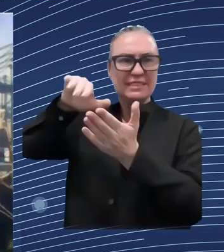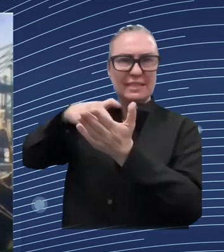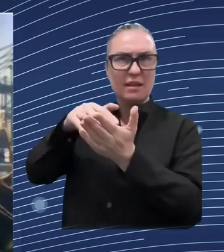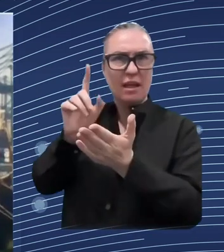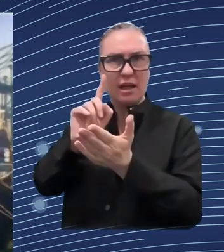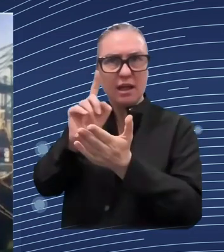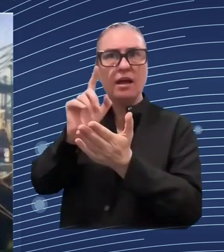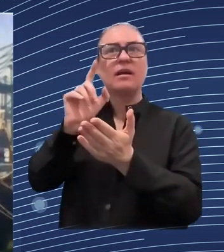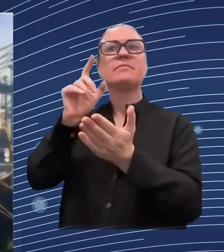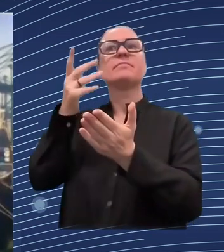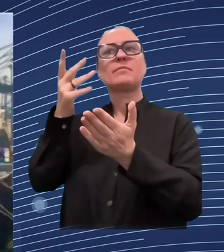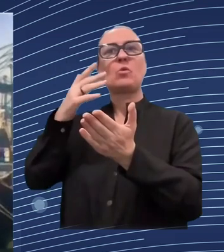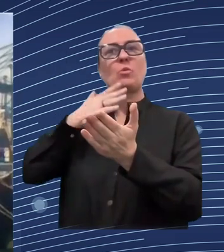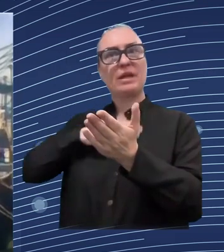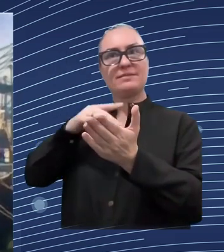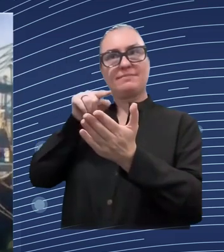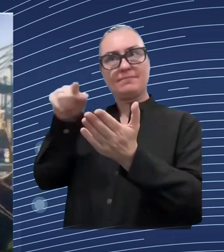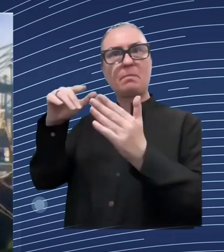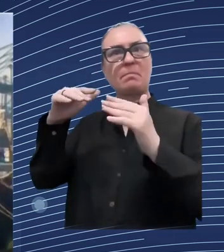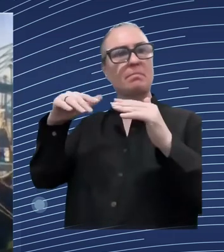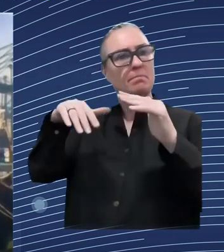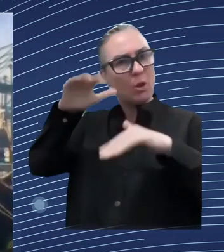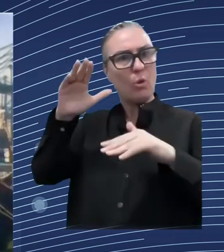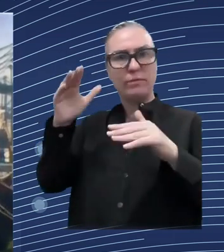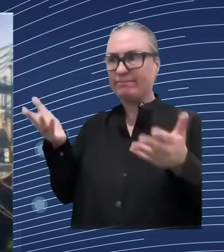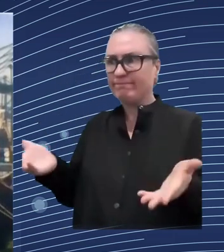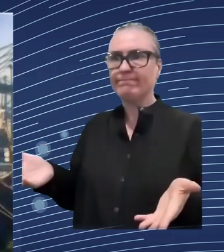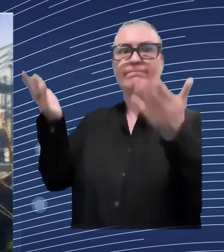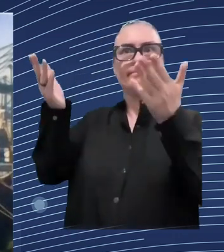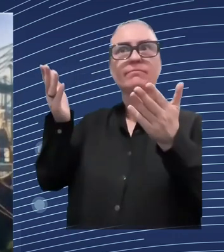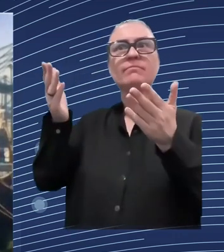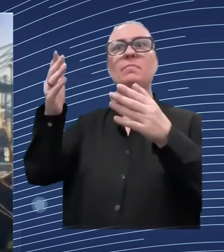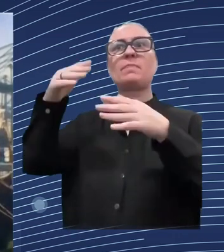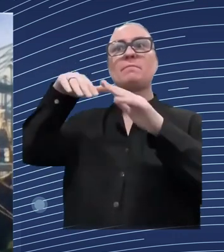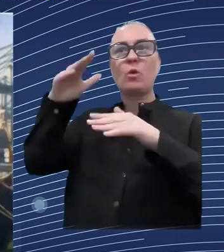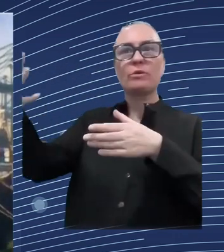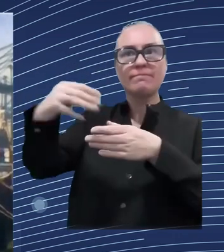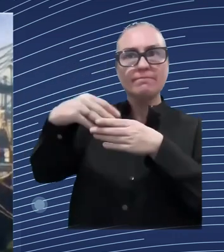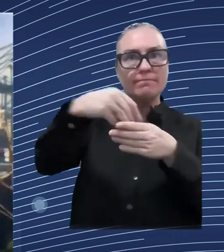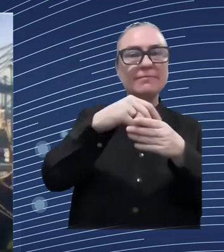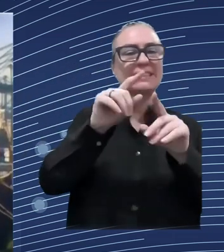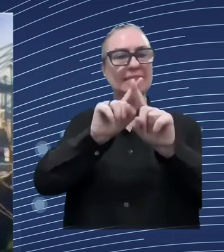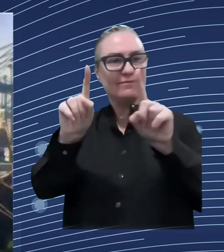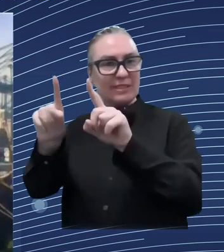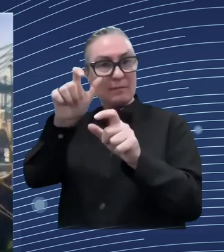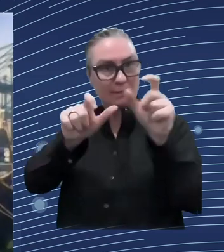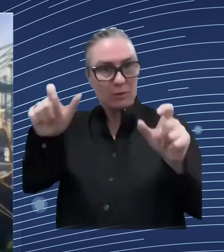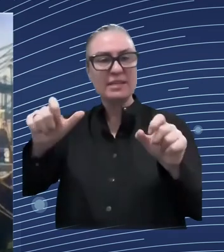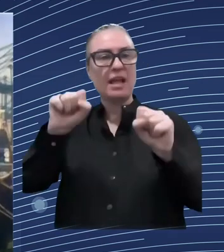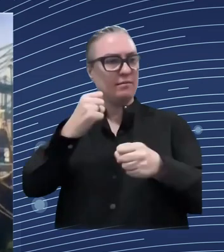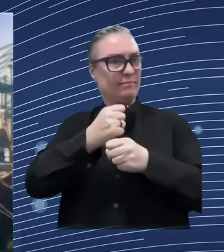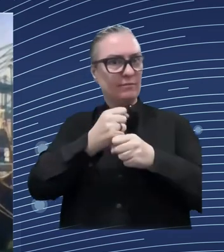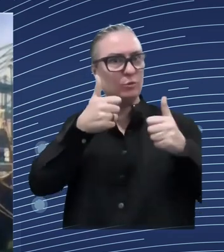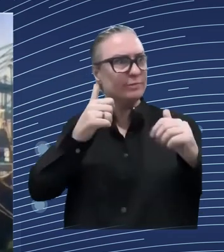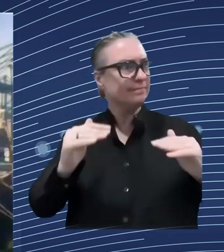and impact and i think these covers are very important in that sense that they are really long-term uh uh centers that are